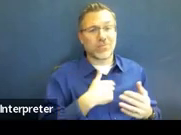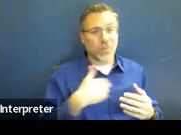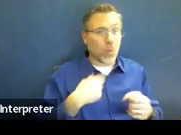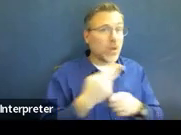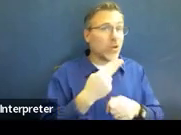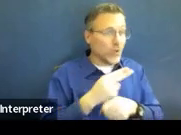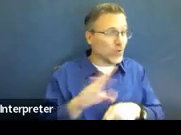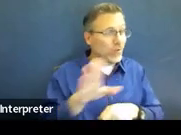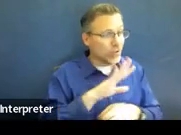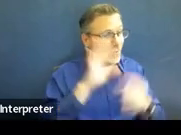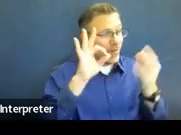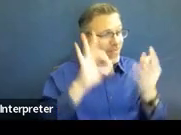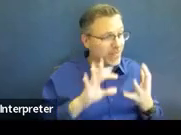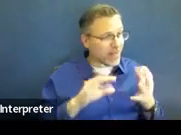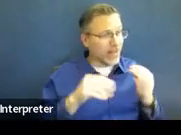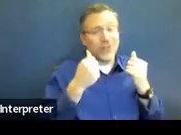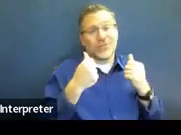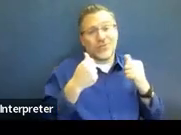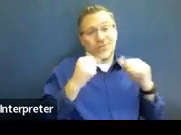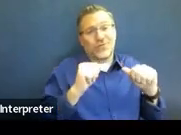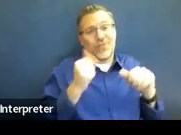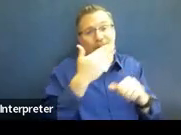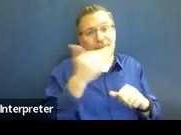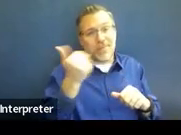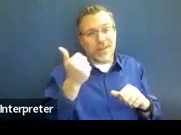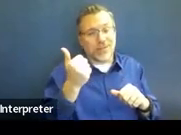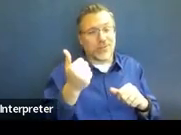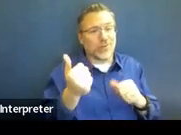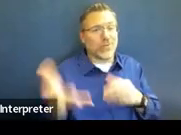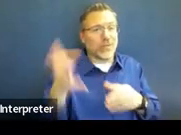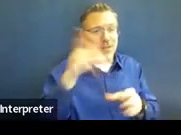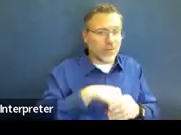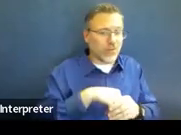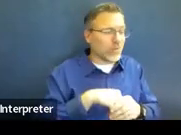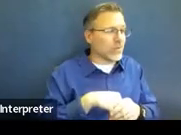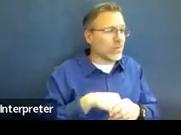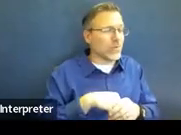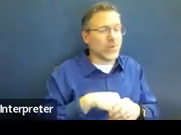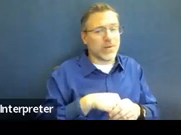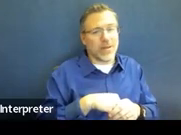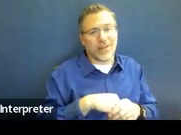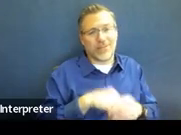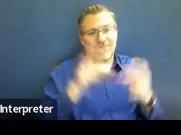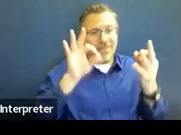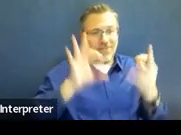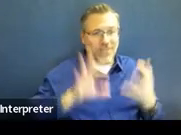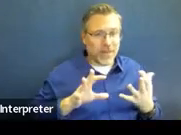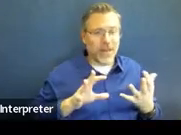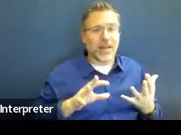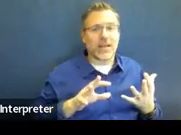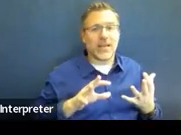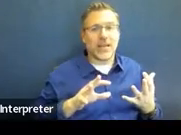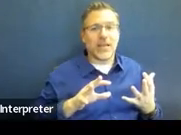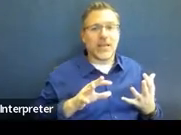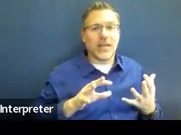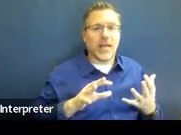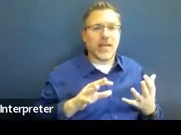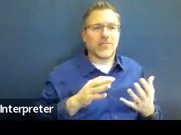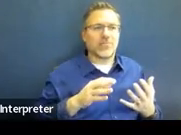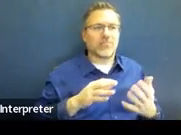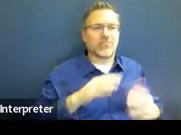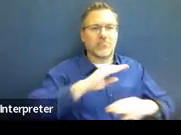the feedback. We try to do our best to incorporate the feedback that we get and make our PD better.